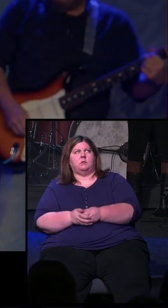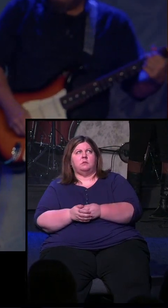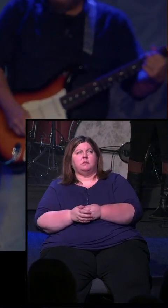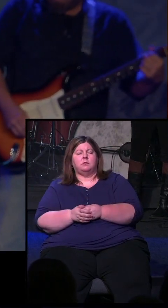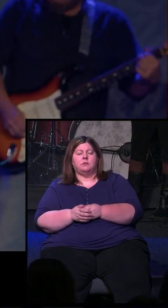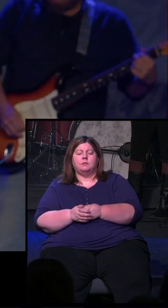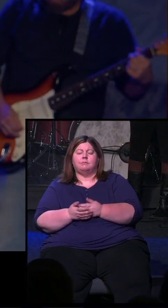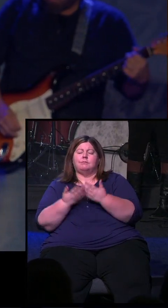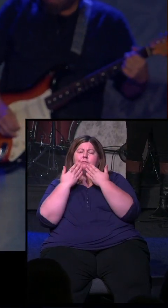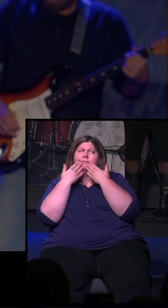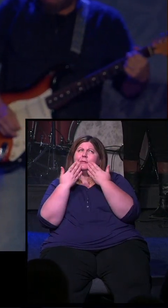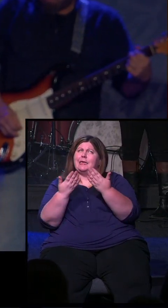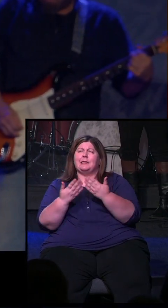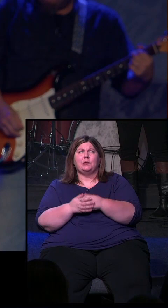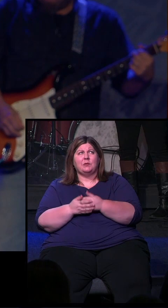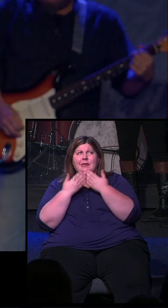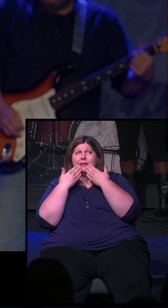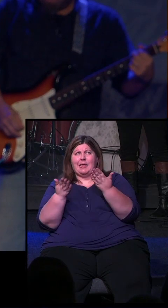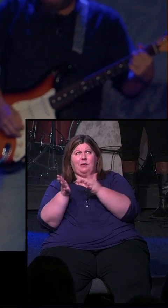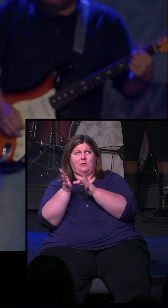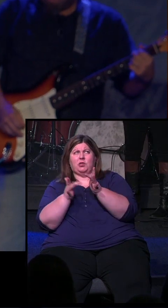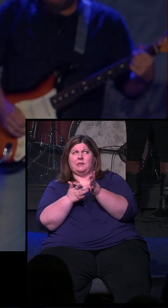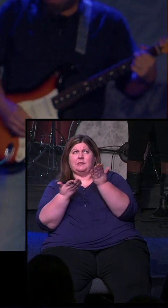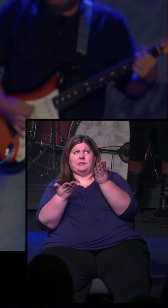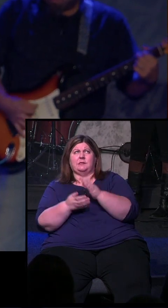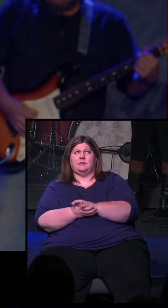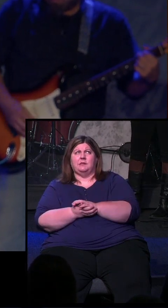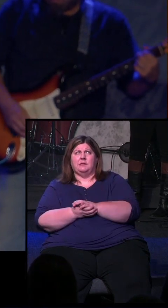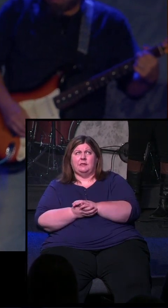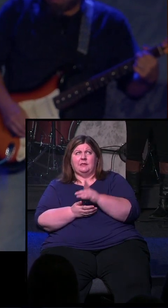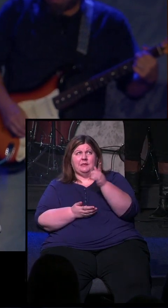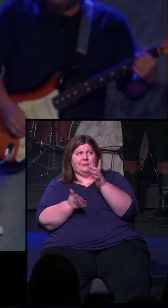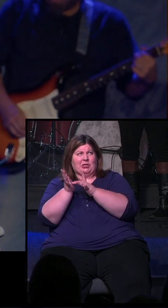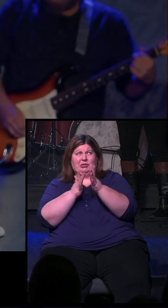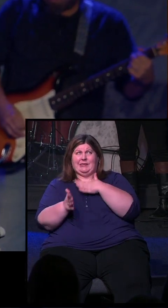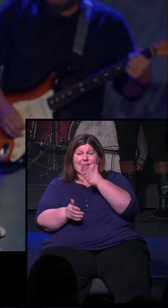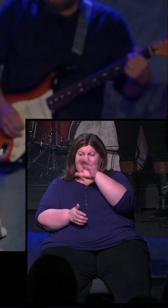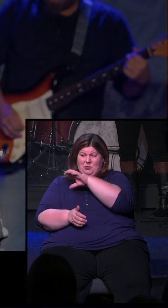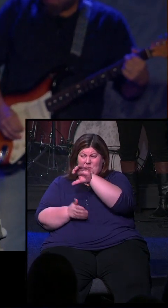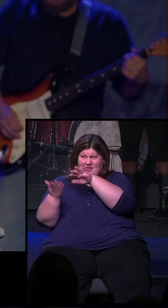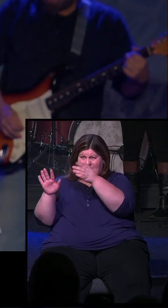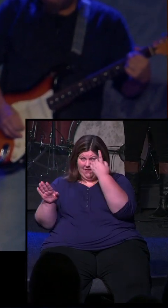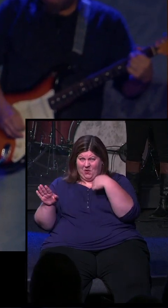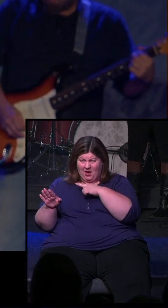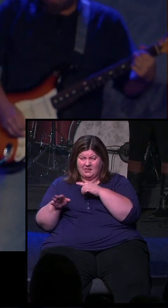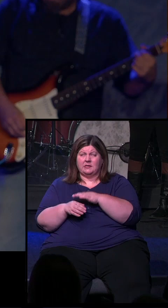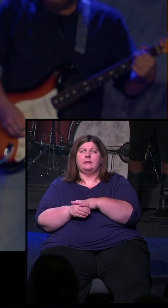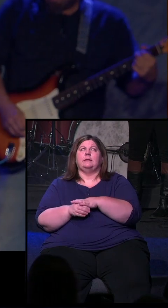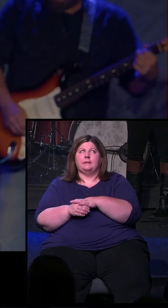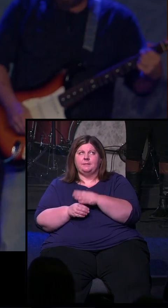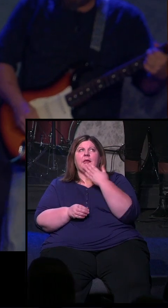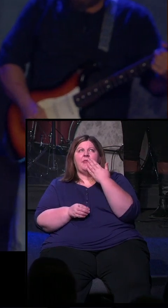So we're grateful for you. Thank you for the person of Jesus who died on a cross for us. We love you. It's in his name